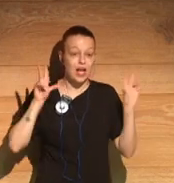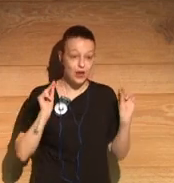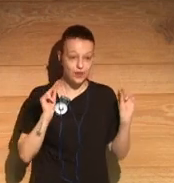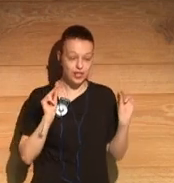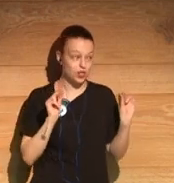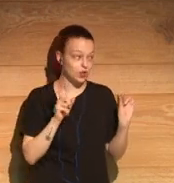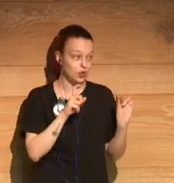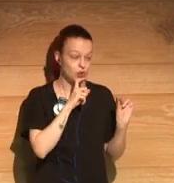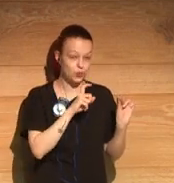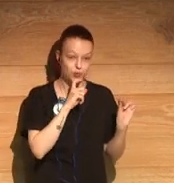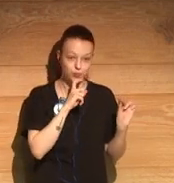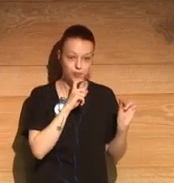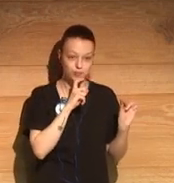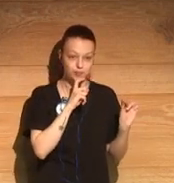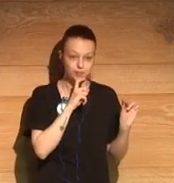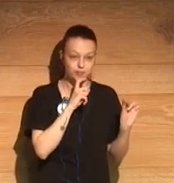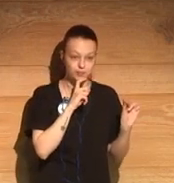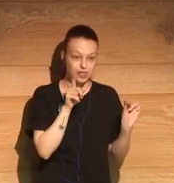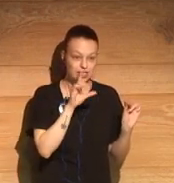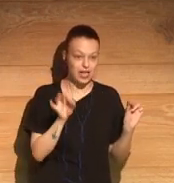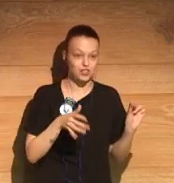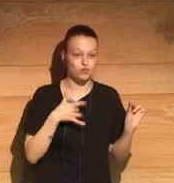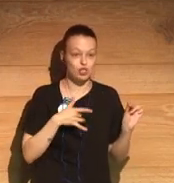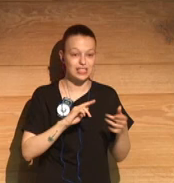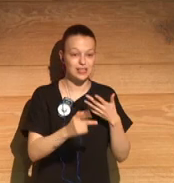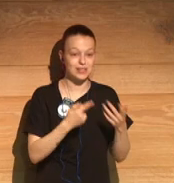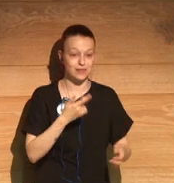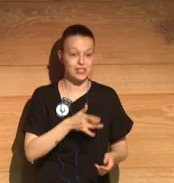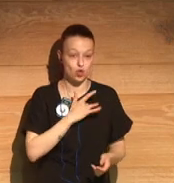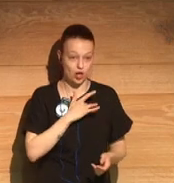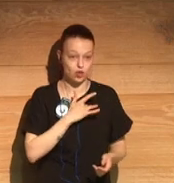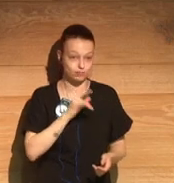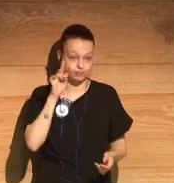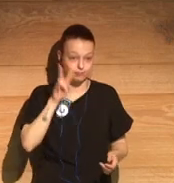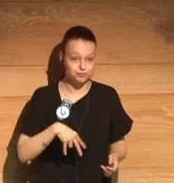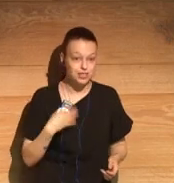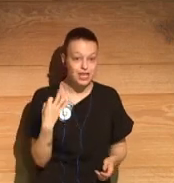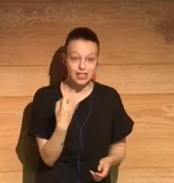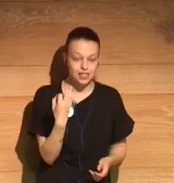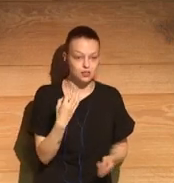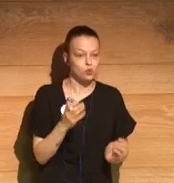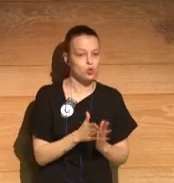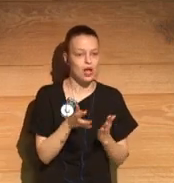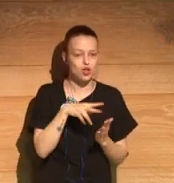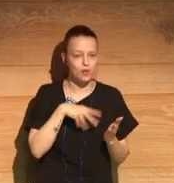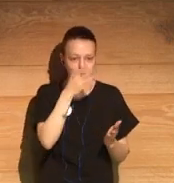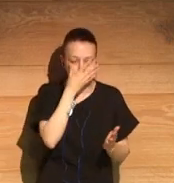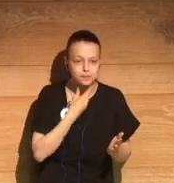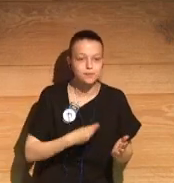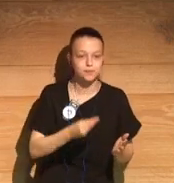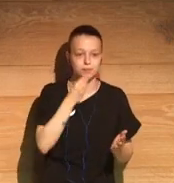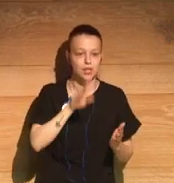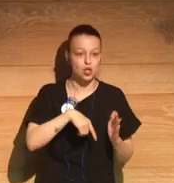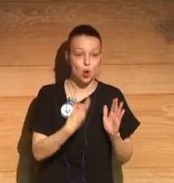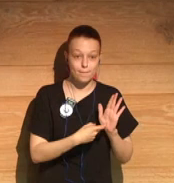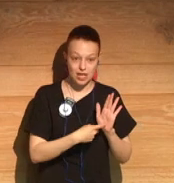And this is a nice closure to the novel, because The Invisible Furies of the Heart is a beautiful novel,